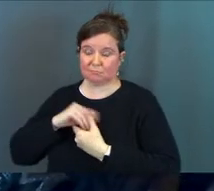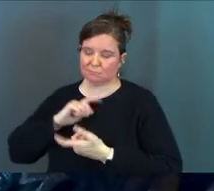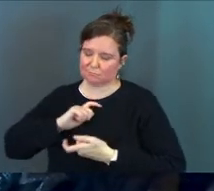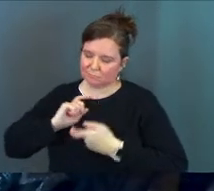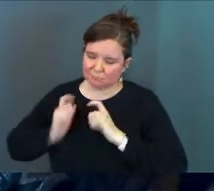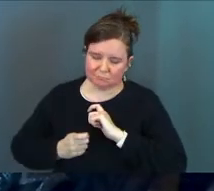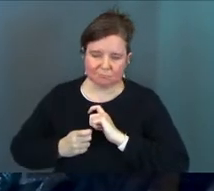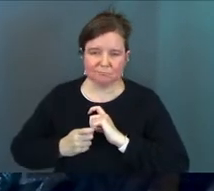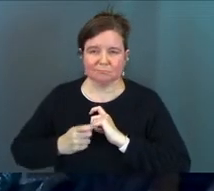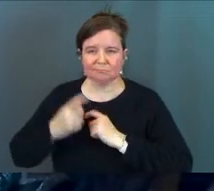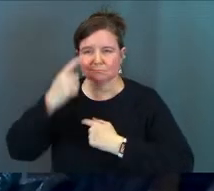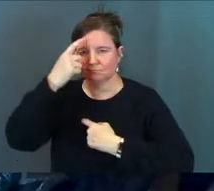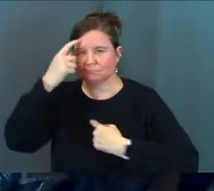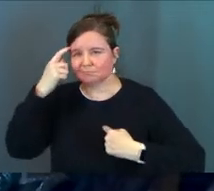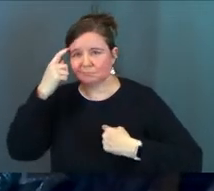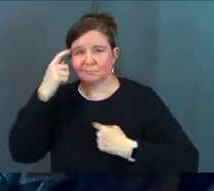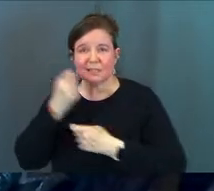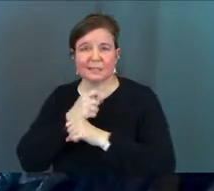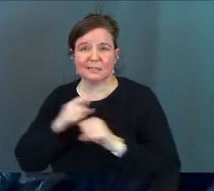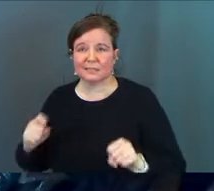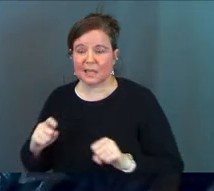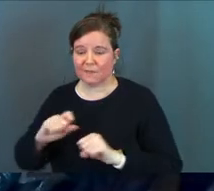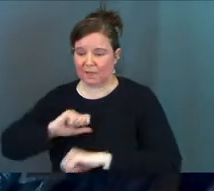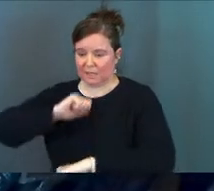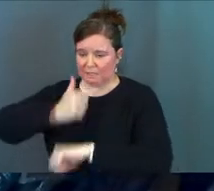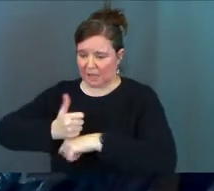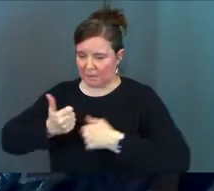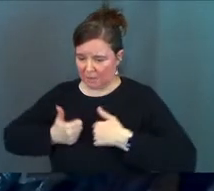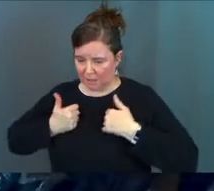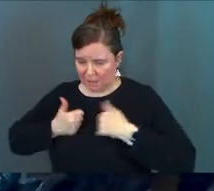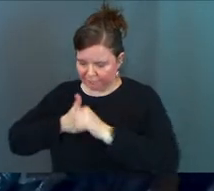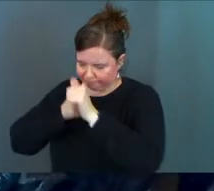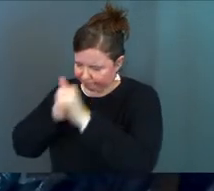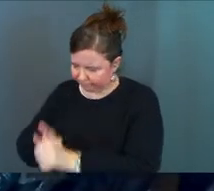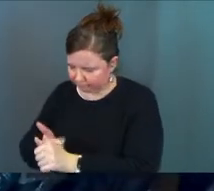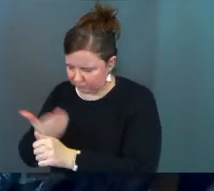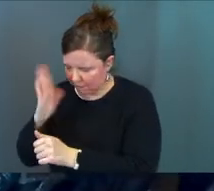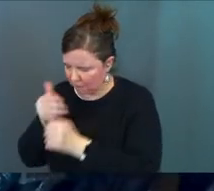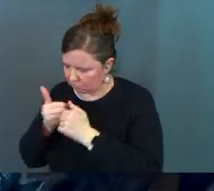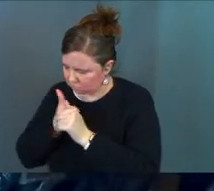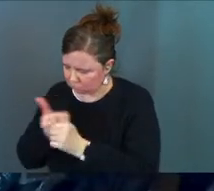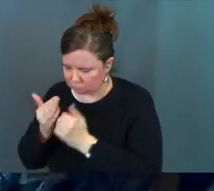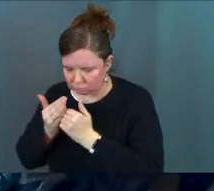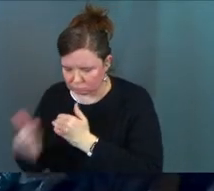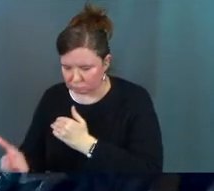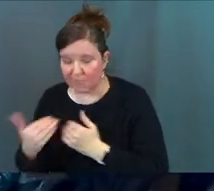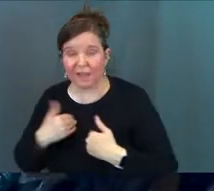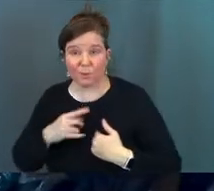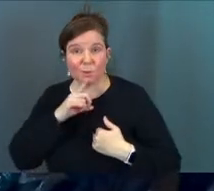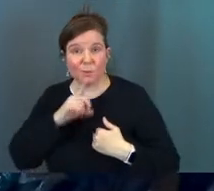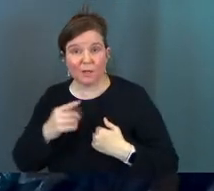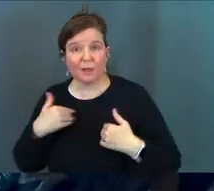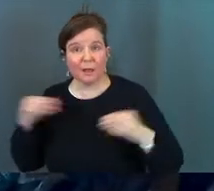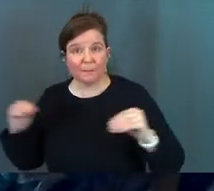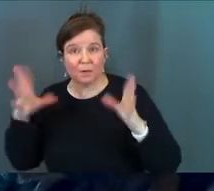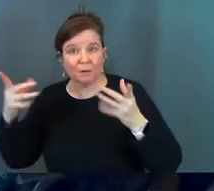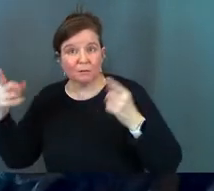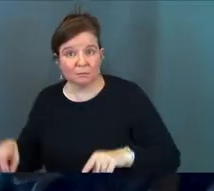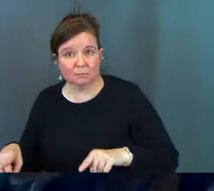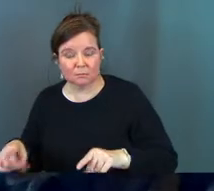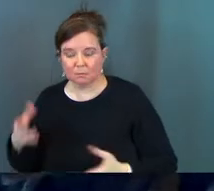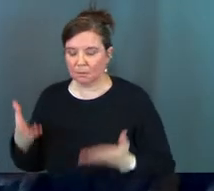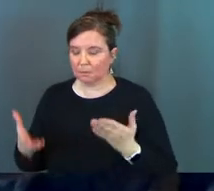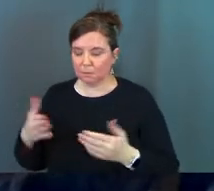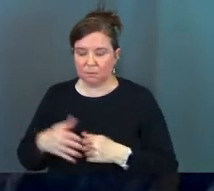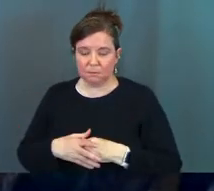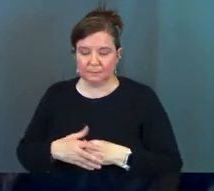And they built their entire life around what Jesus had done in their heart. And it was real. And the thing is, they had a miracle. And